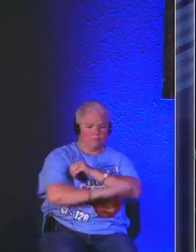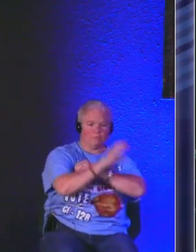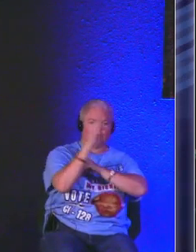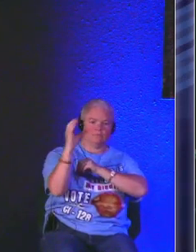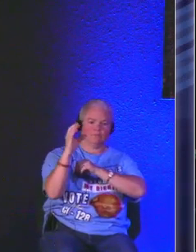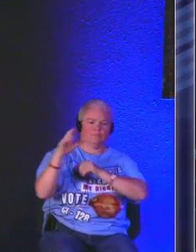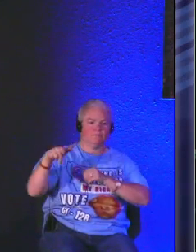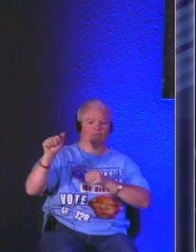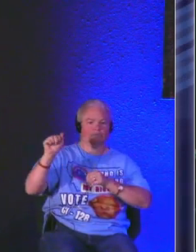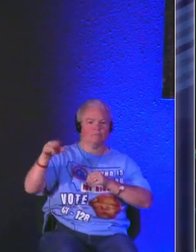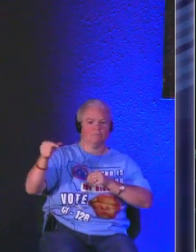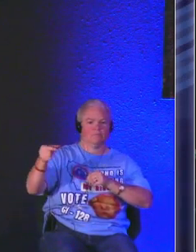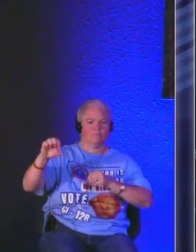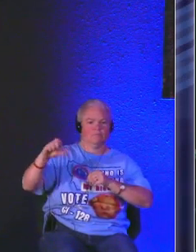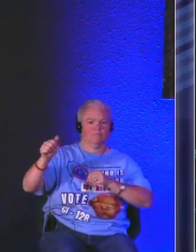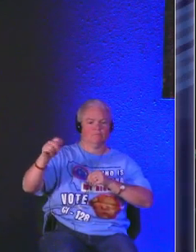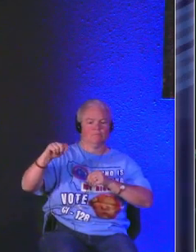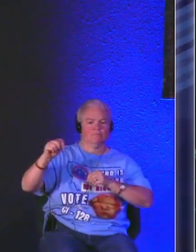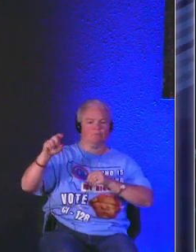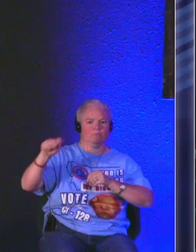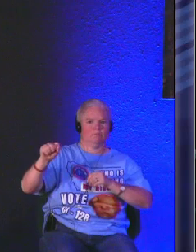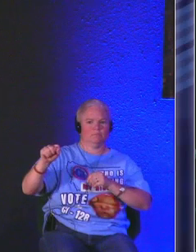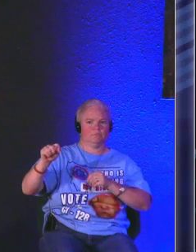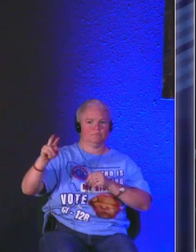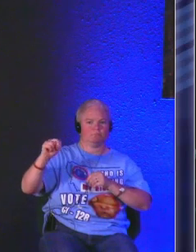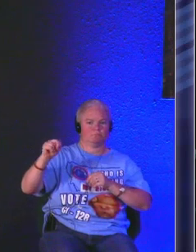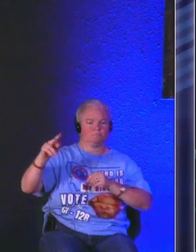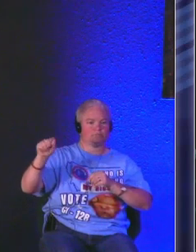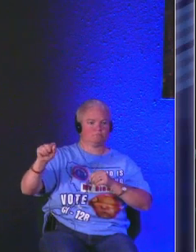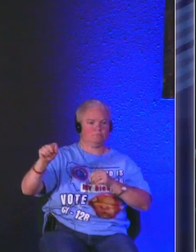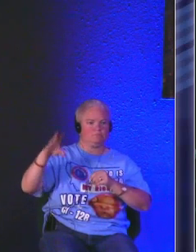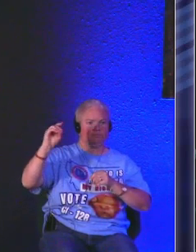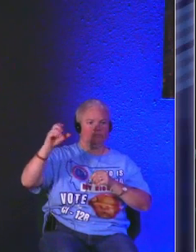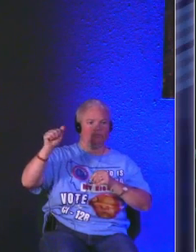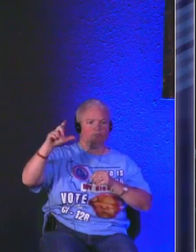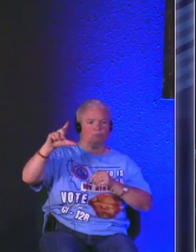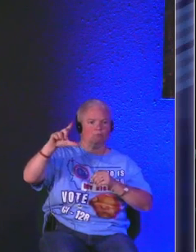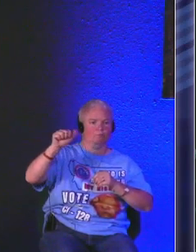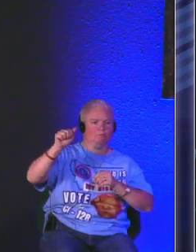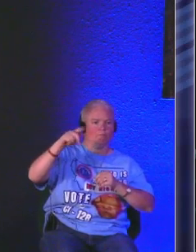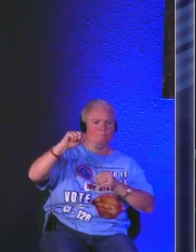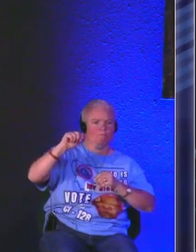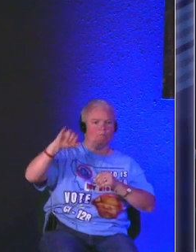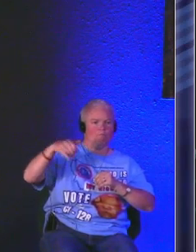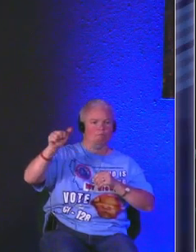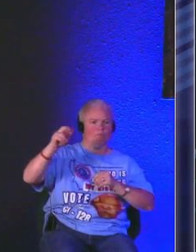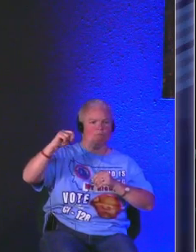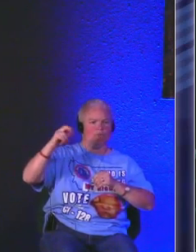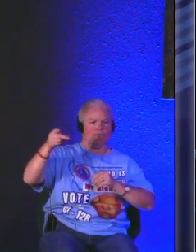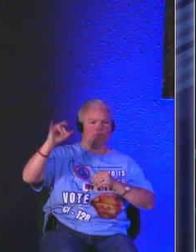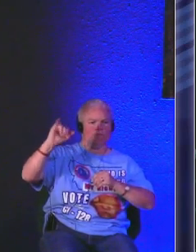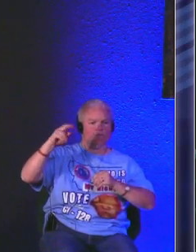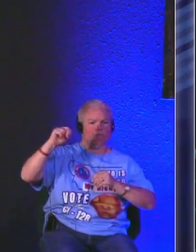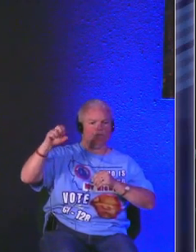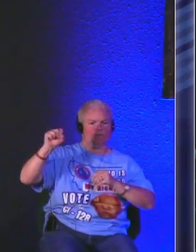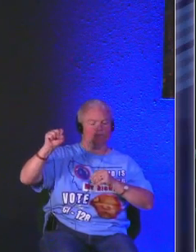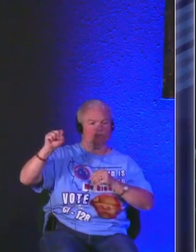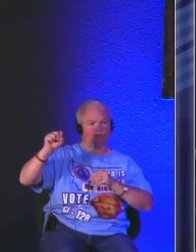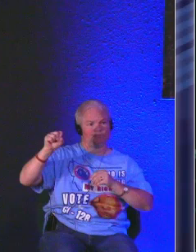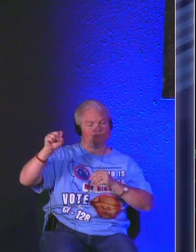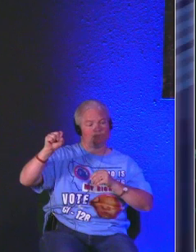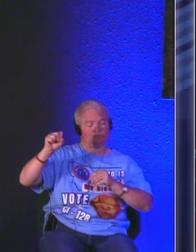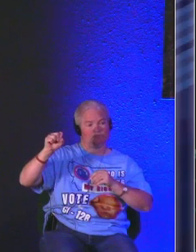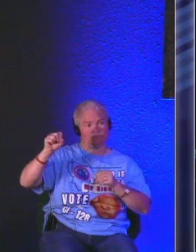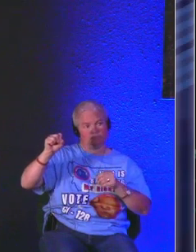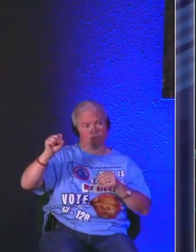pageant ever is coming up next week you gotta go see it by dallas jenkins uh the one that wrote uh